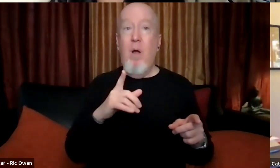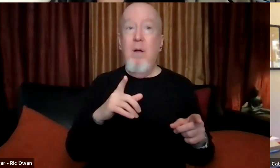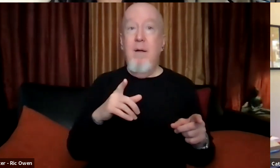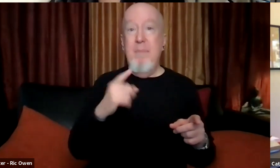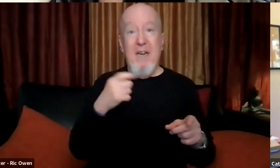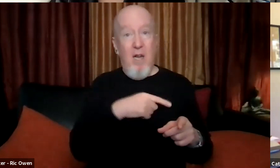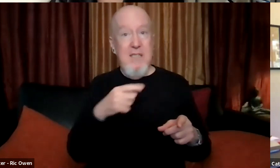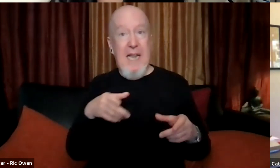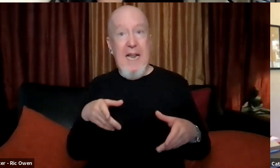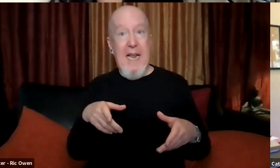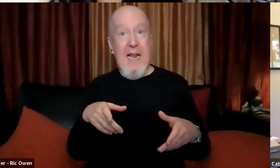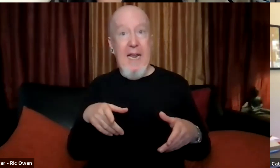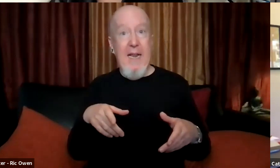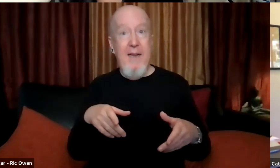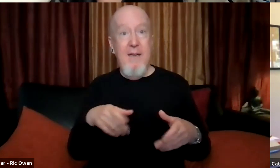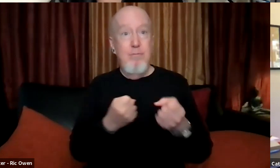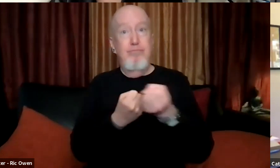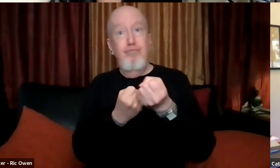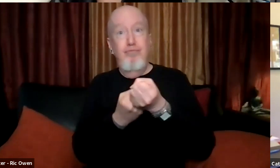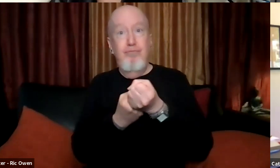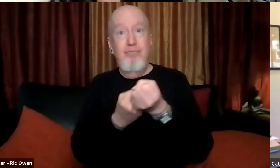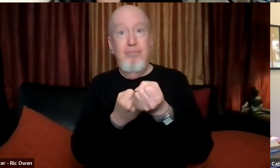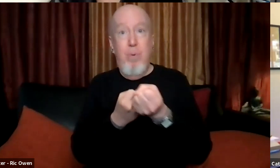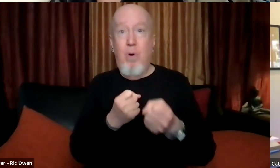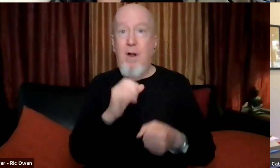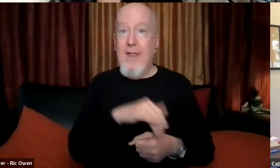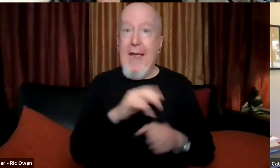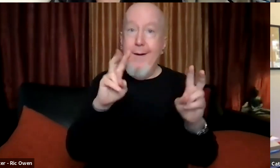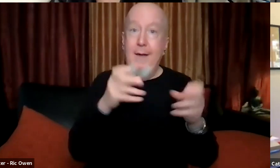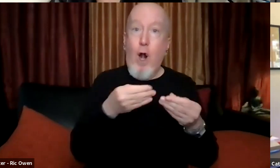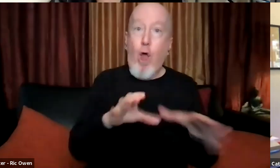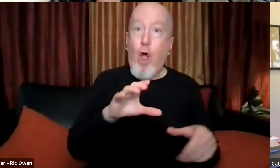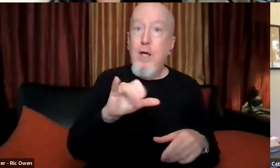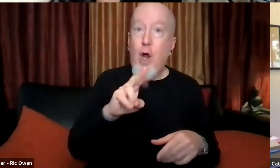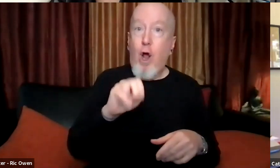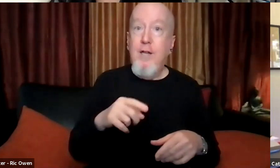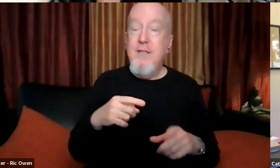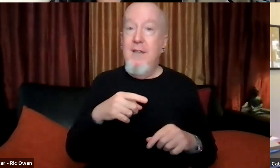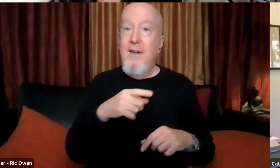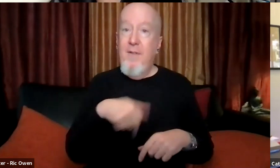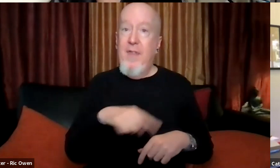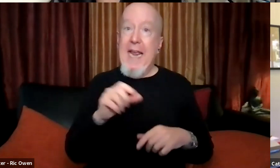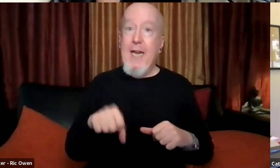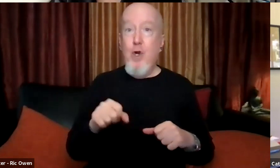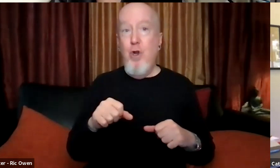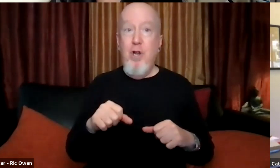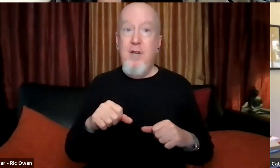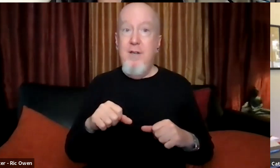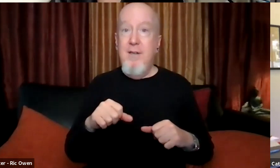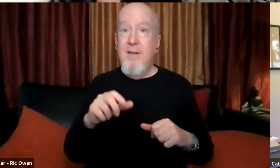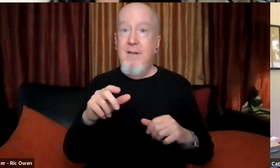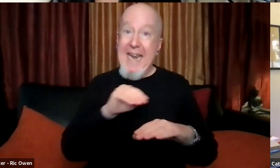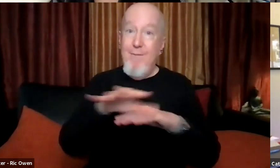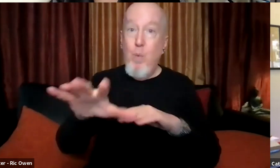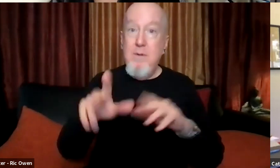of, um, or embracing the cause of that veneration of the lost cause, they could gain a certain kind of public standing and public influence.